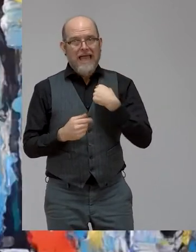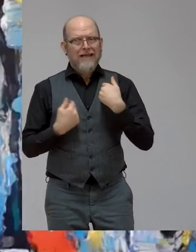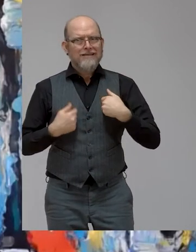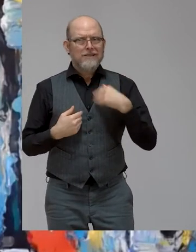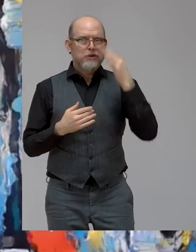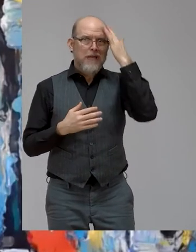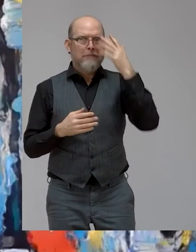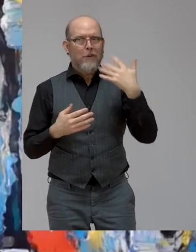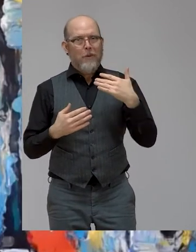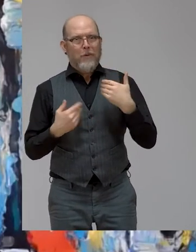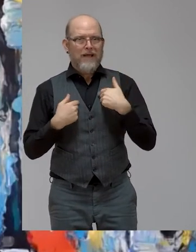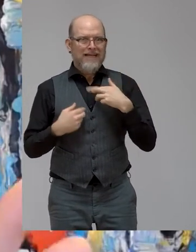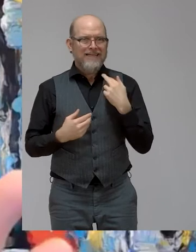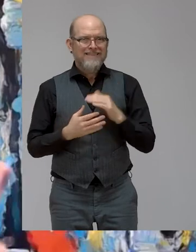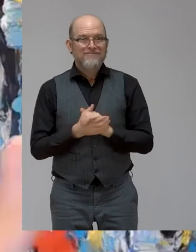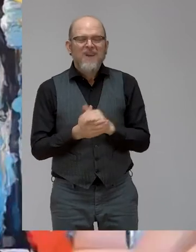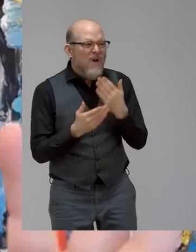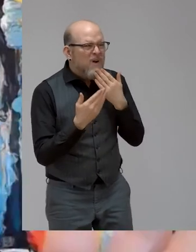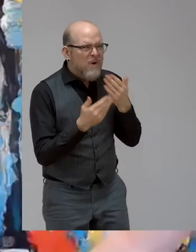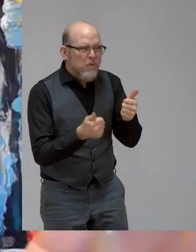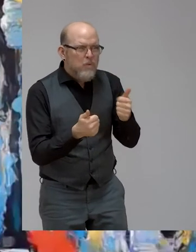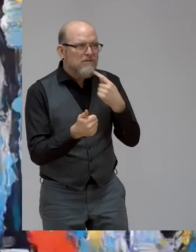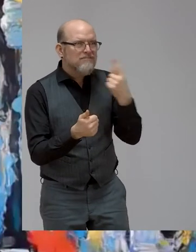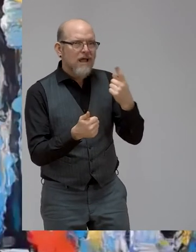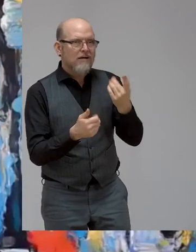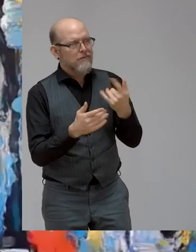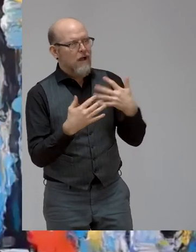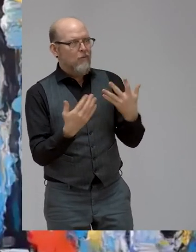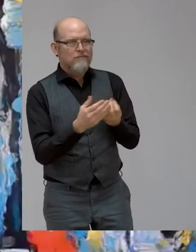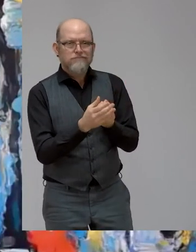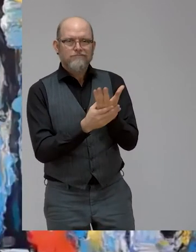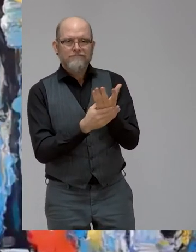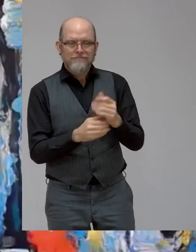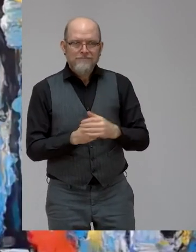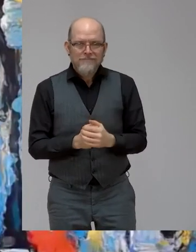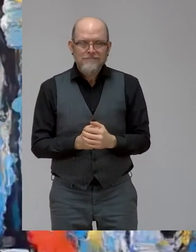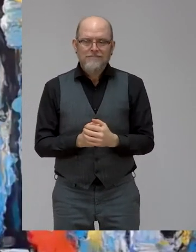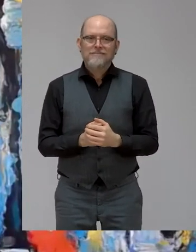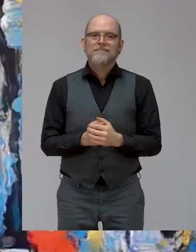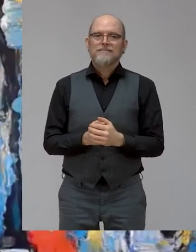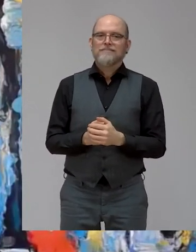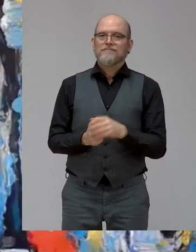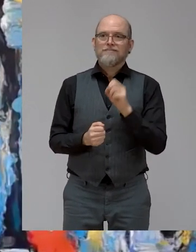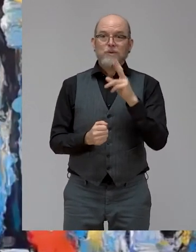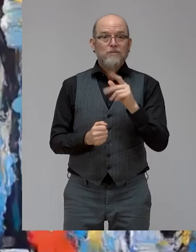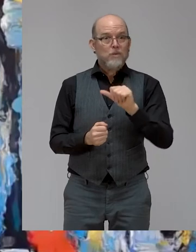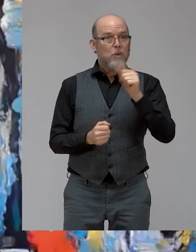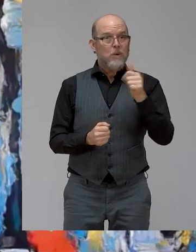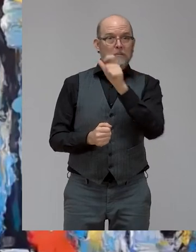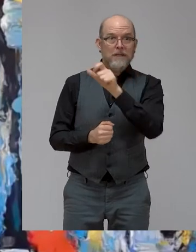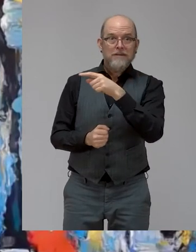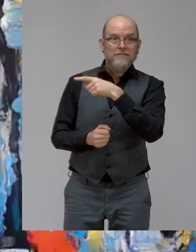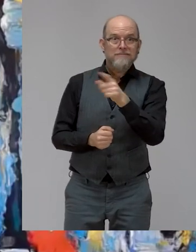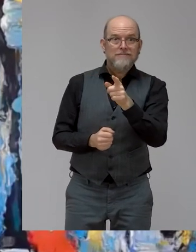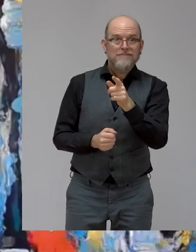Totally. And just for our viewers from countries where English is not a first language, I didn't know what a talisman is,